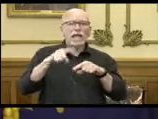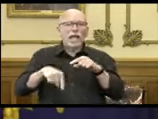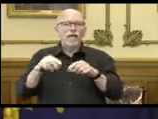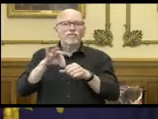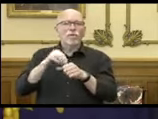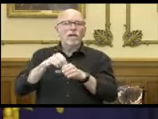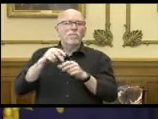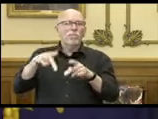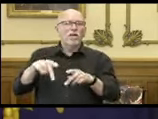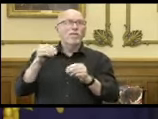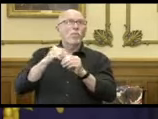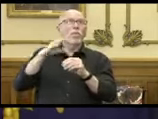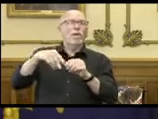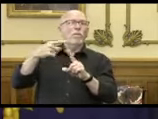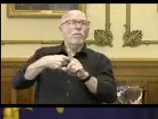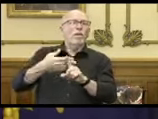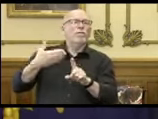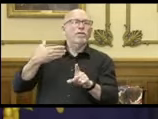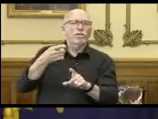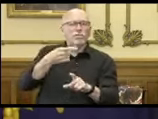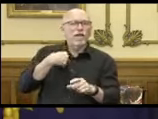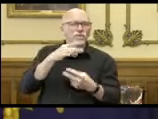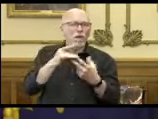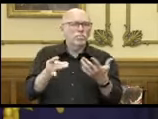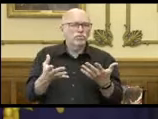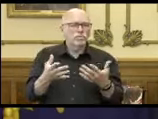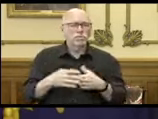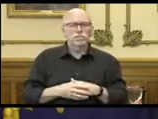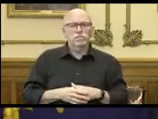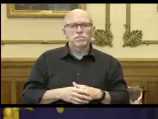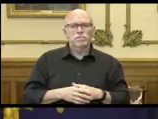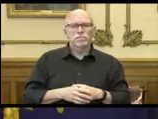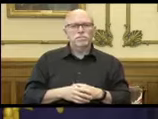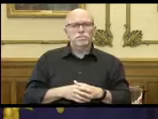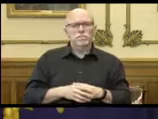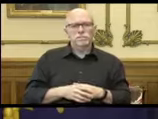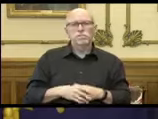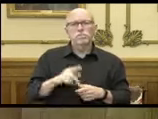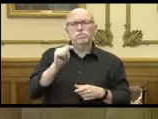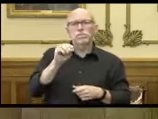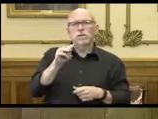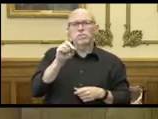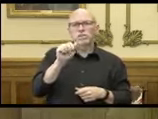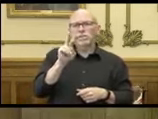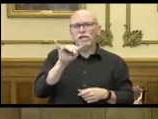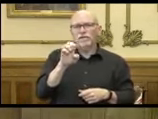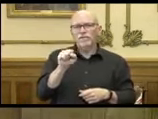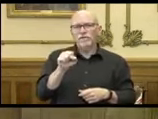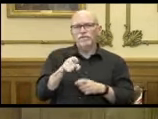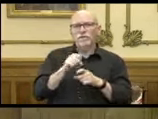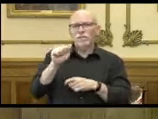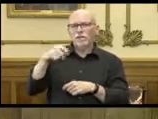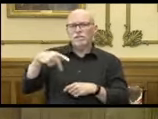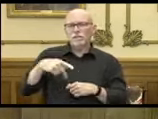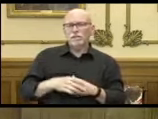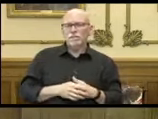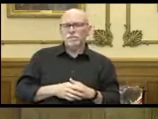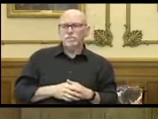over a month-long period. You have those options as well. Tom Davies, the Associated Press.